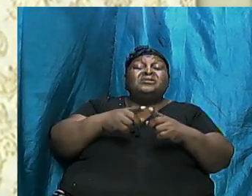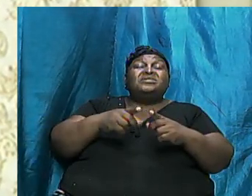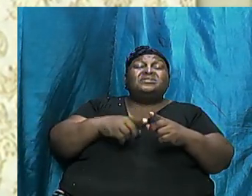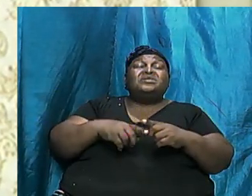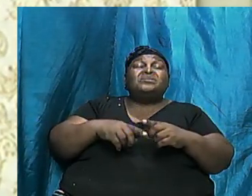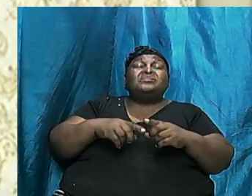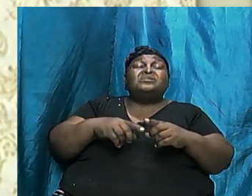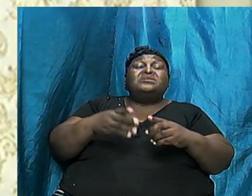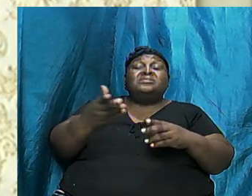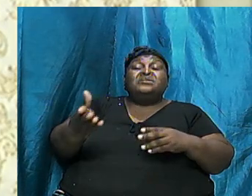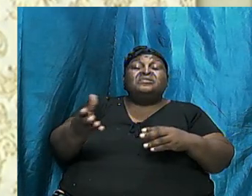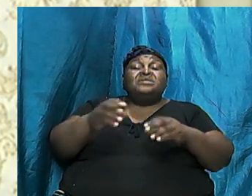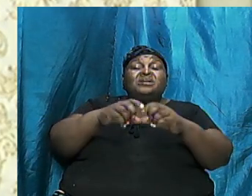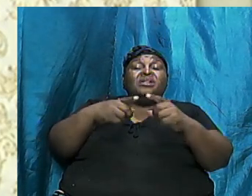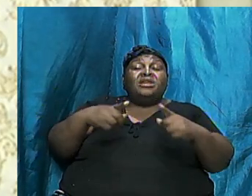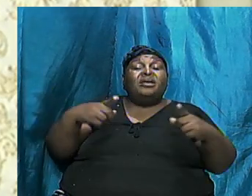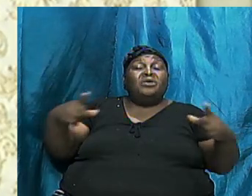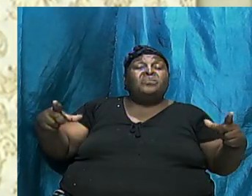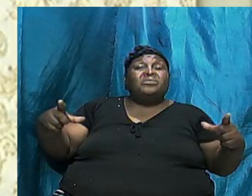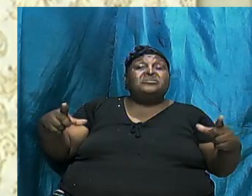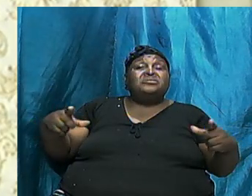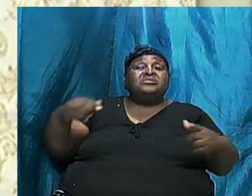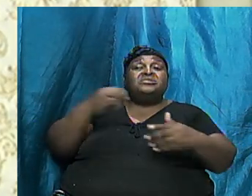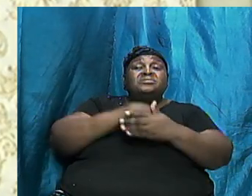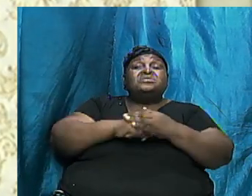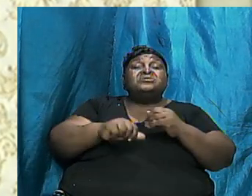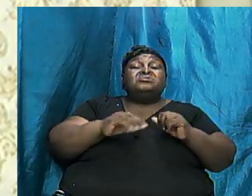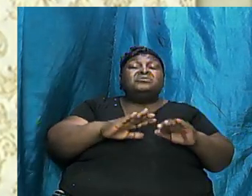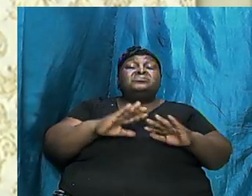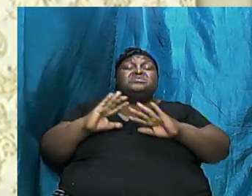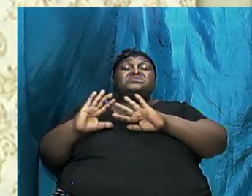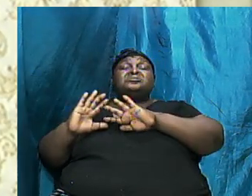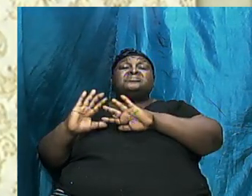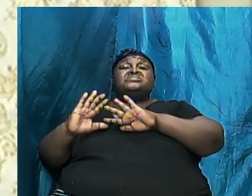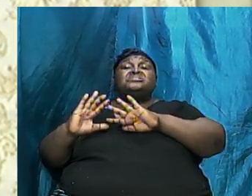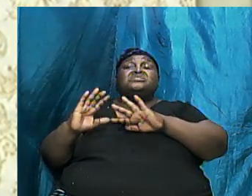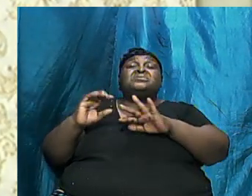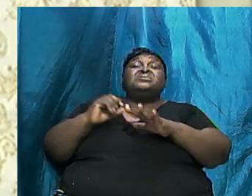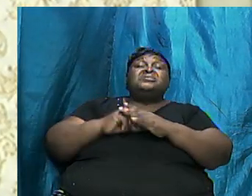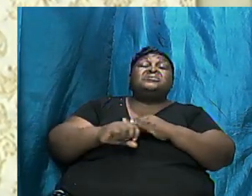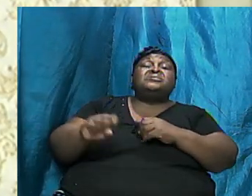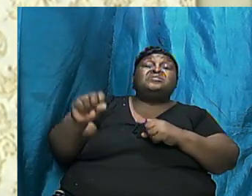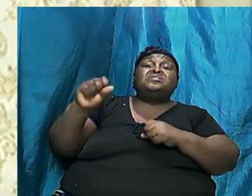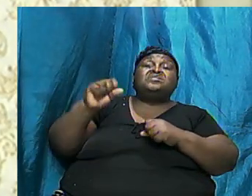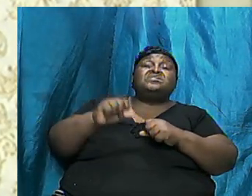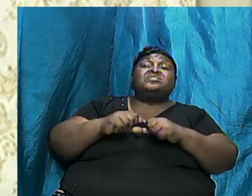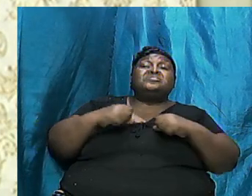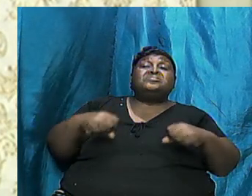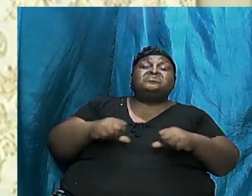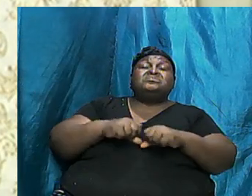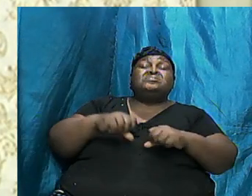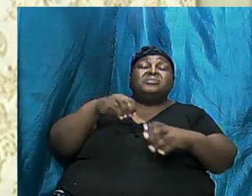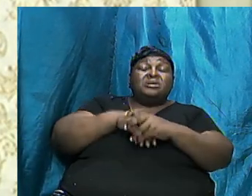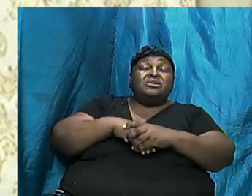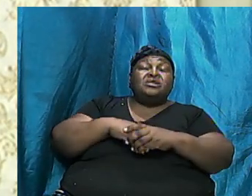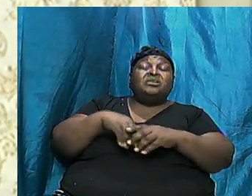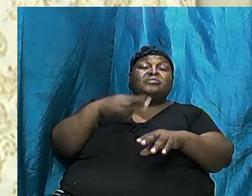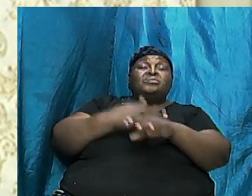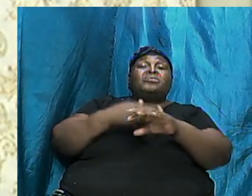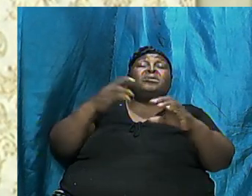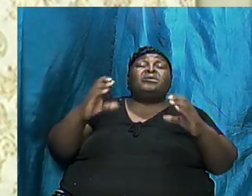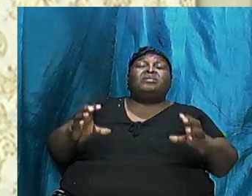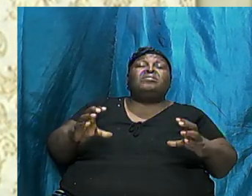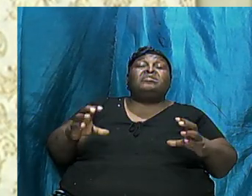Language And Some Some Them Have It Drawn Inscribed In Rocks As To What Happened They